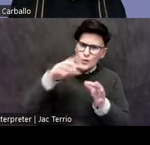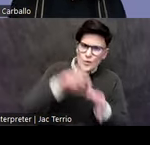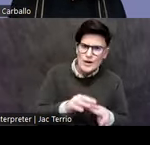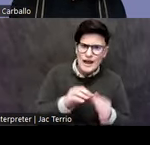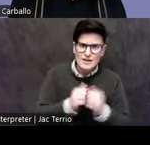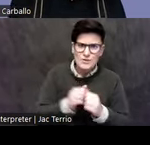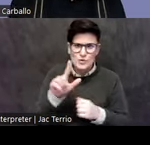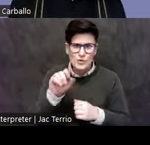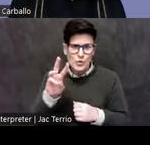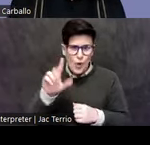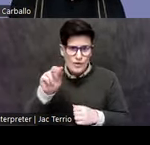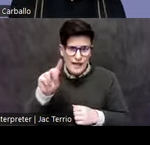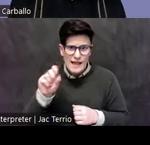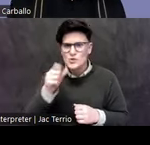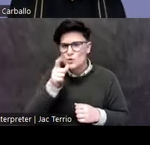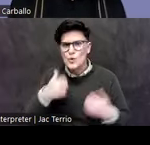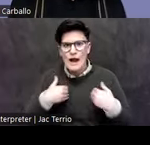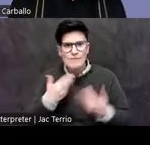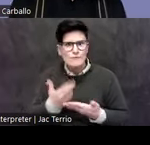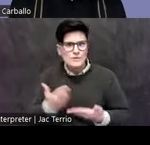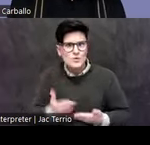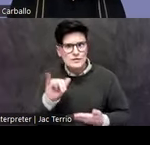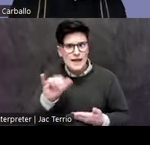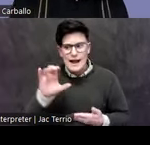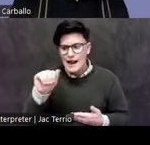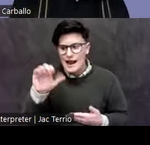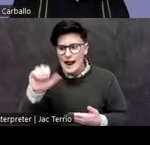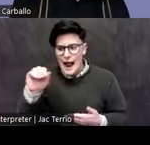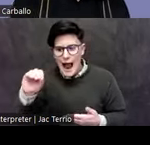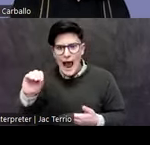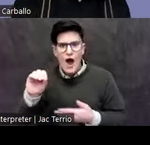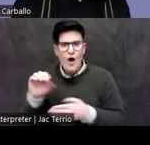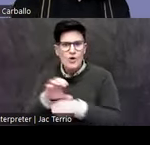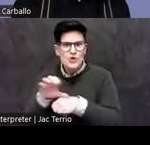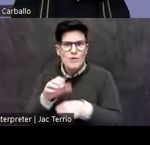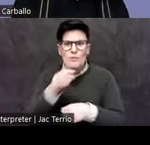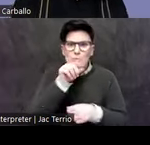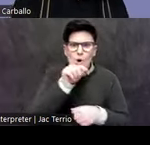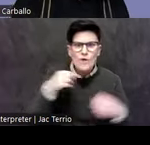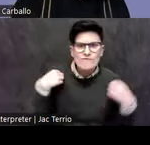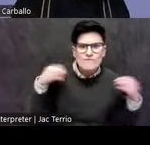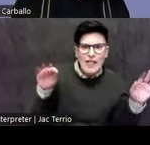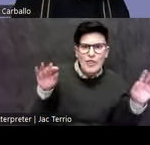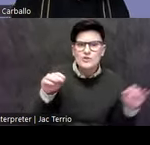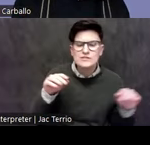resources like cacao and precious bird feathers and marine resources.